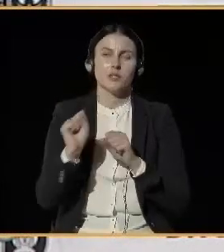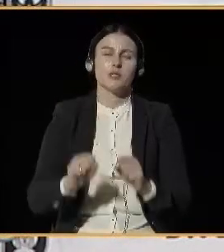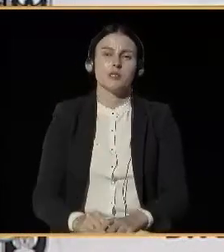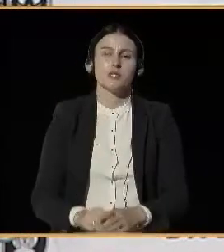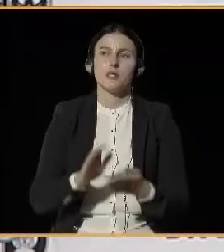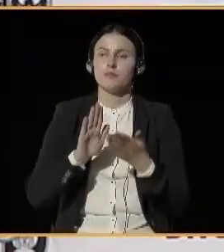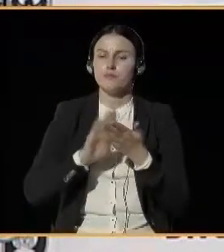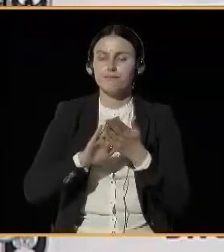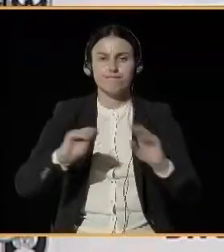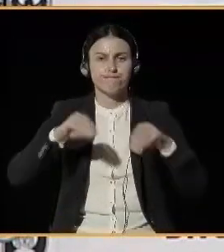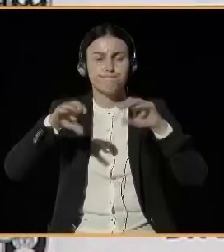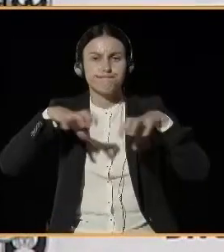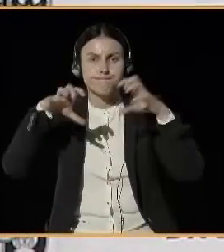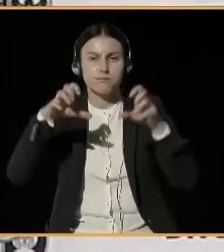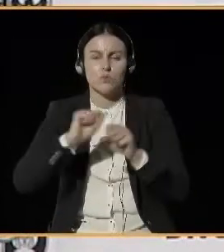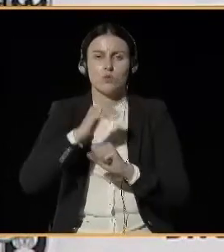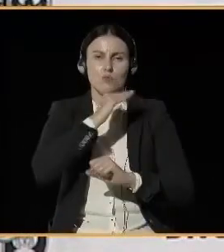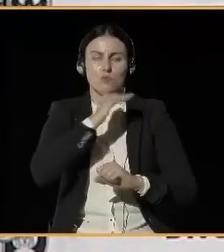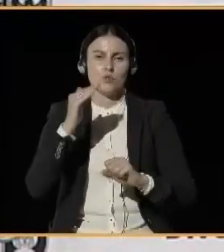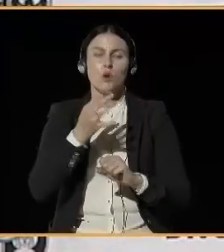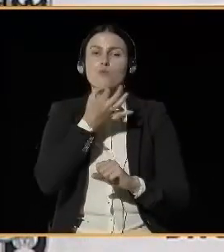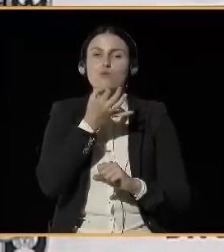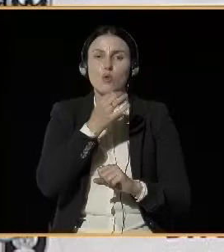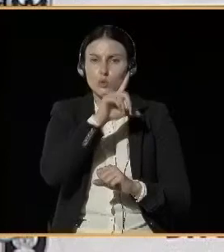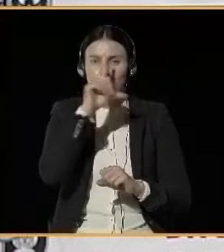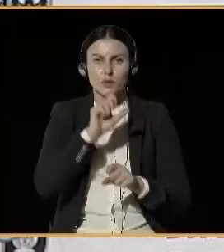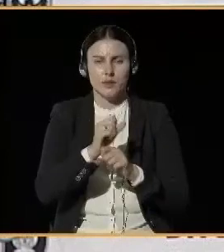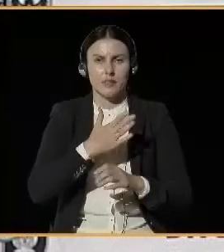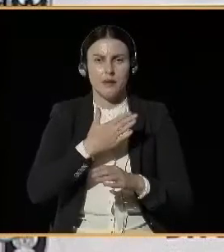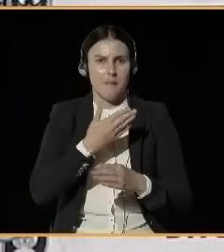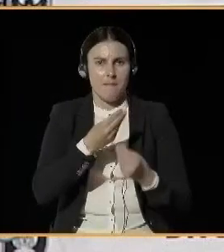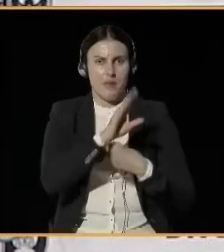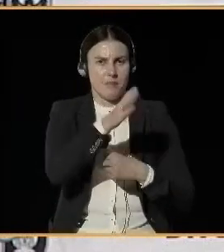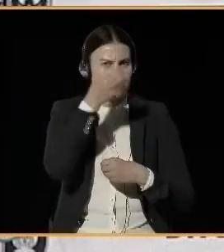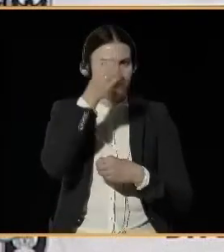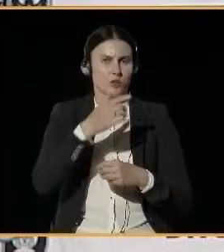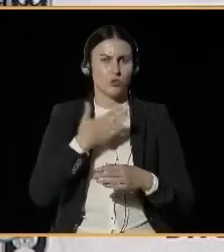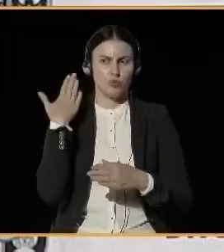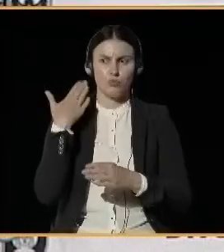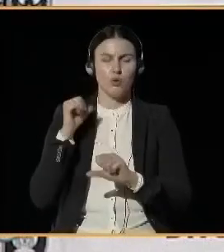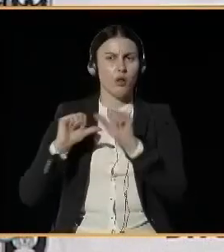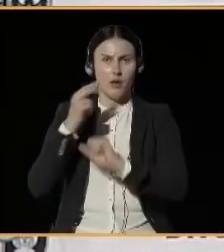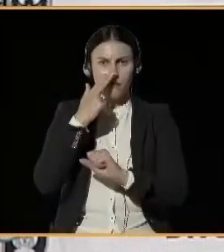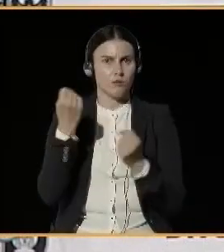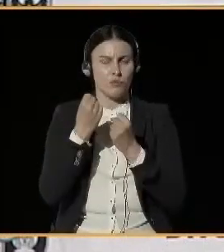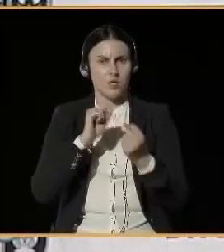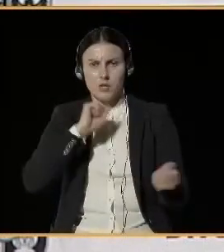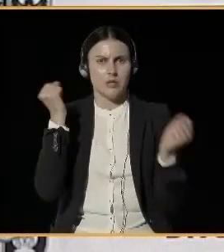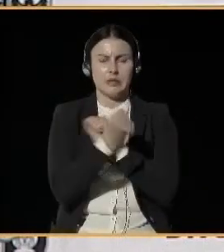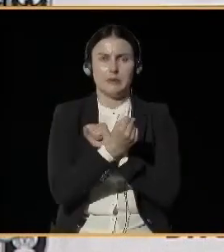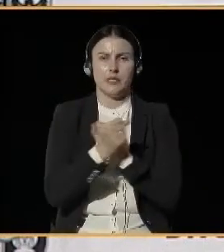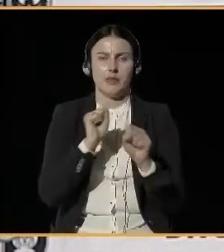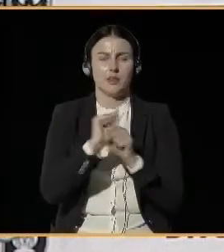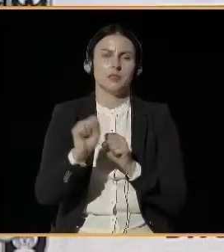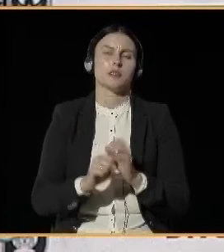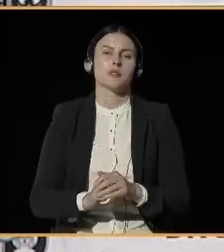ago. There is a change, visible change. But with housing and air pollution, a big part of the